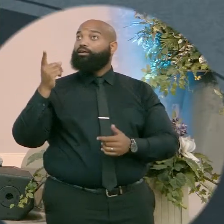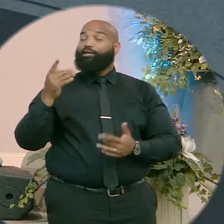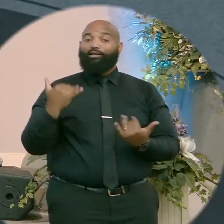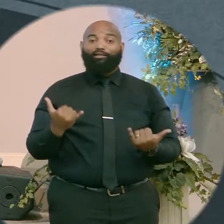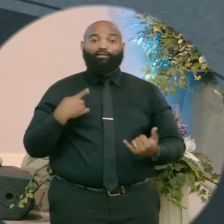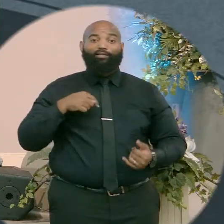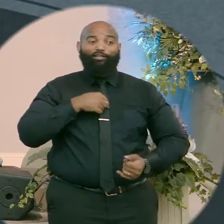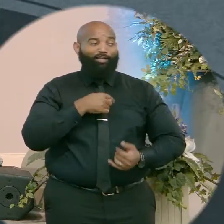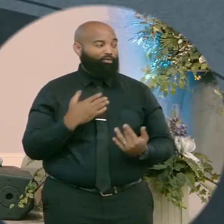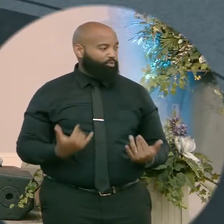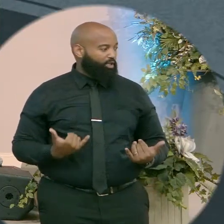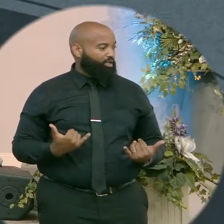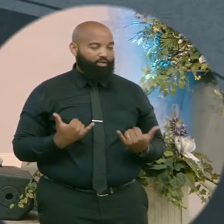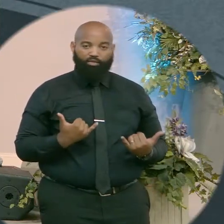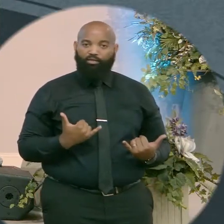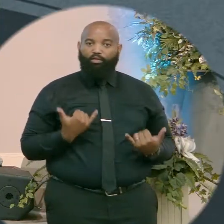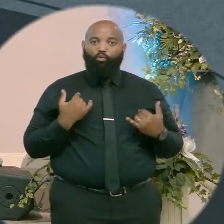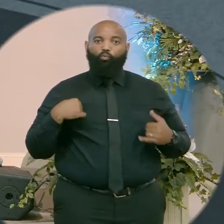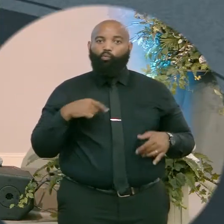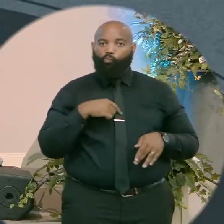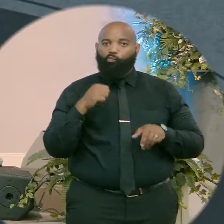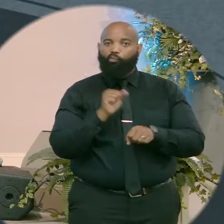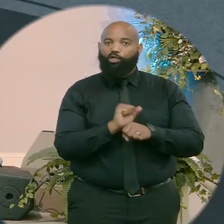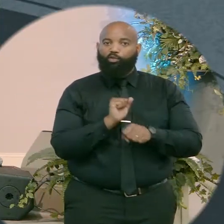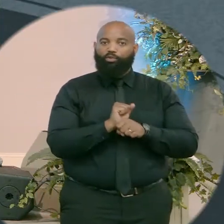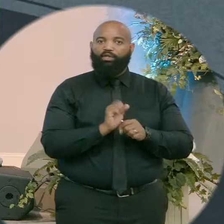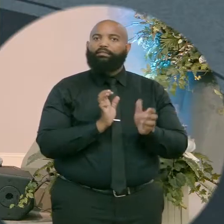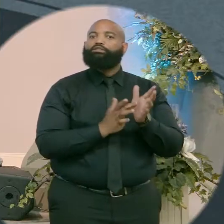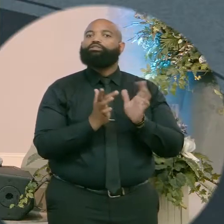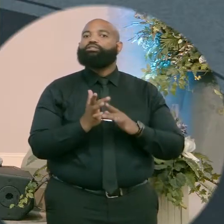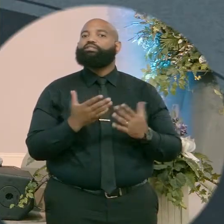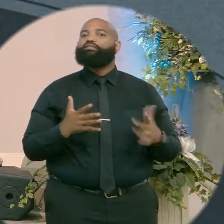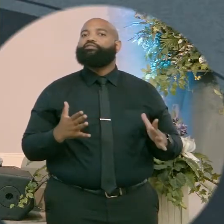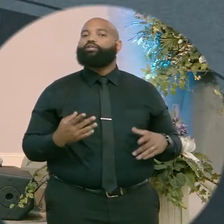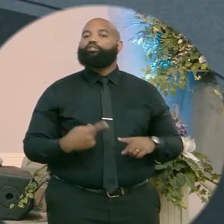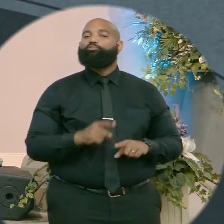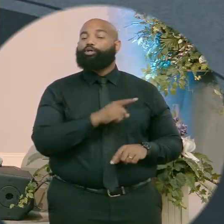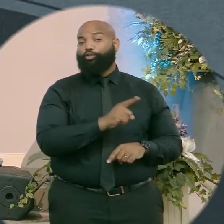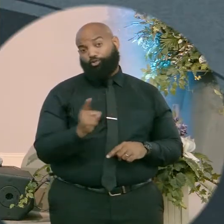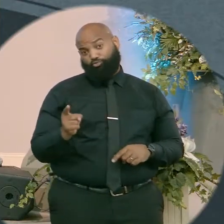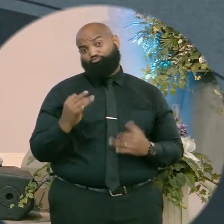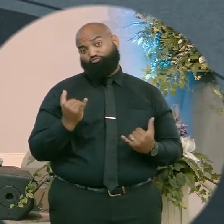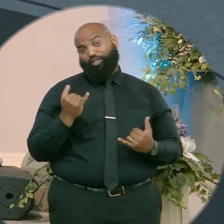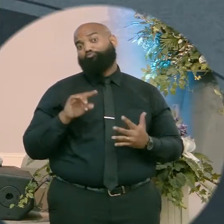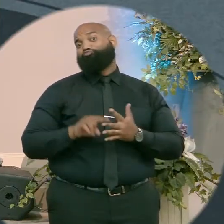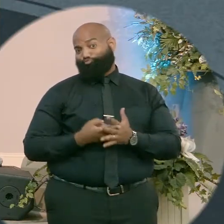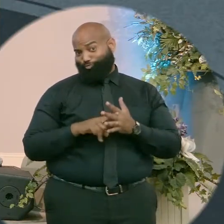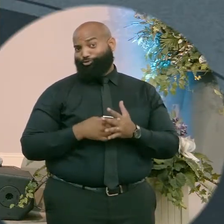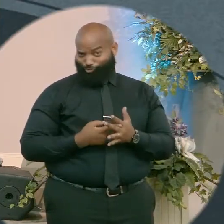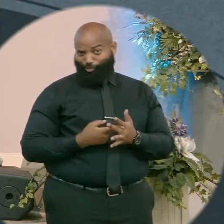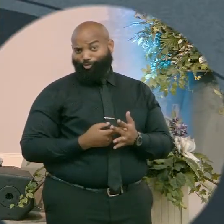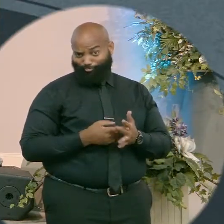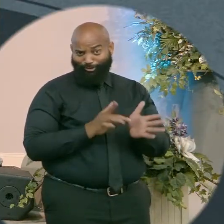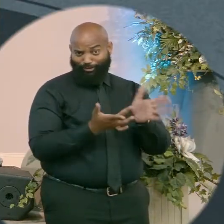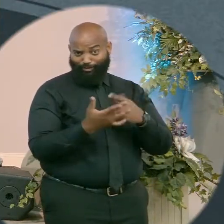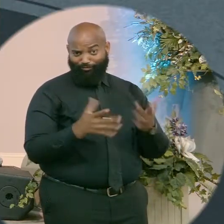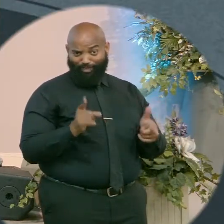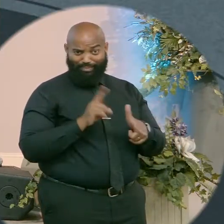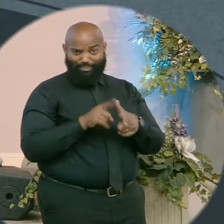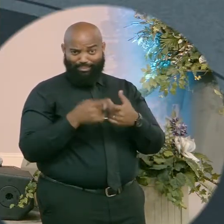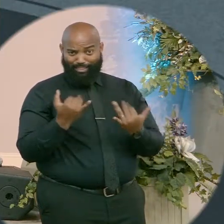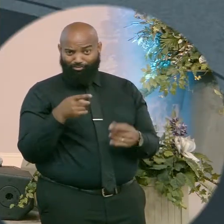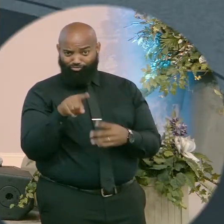See, people want to think that Jesus is finished means yours is finished. No, that means you're getting started. He finished so you could start.